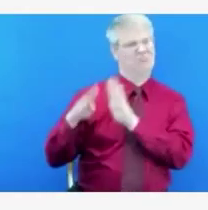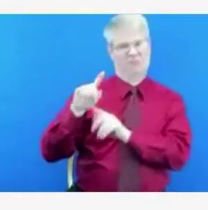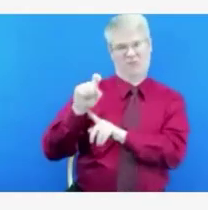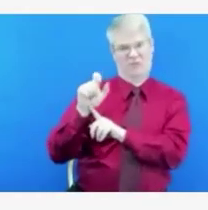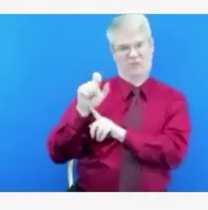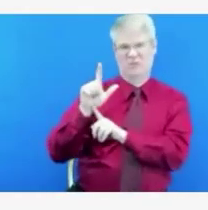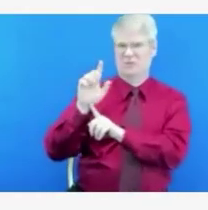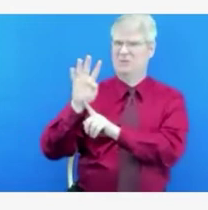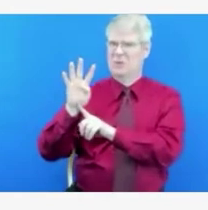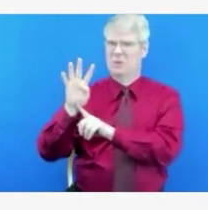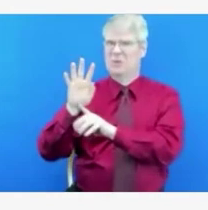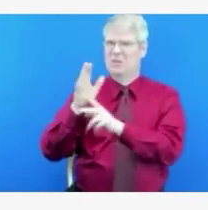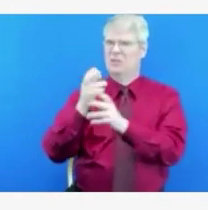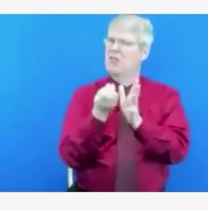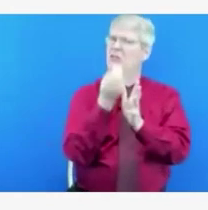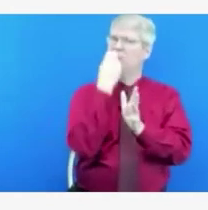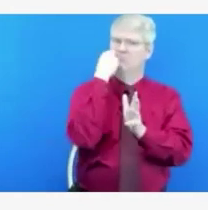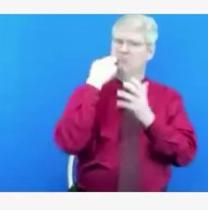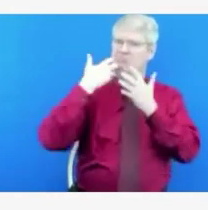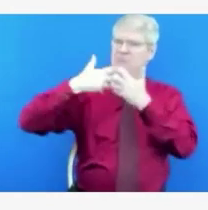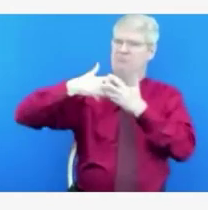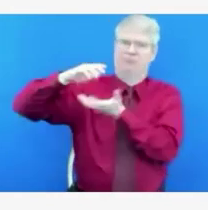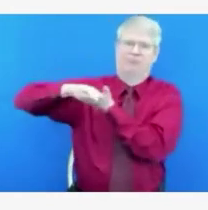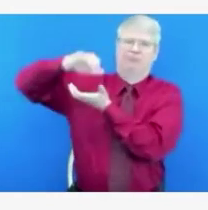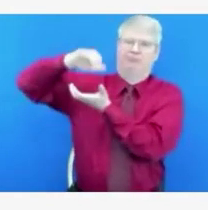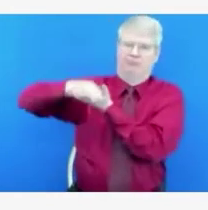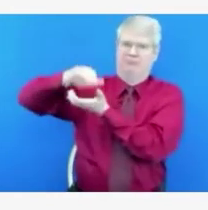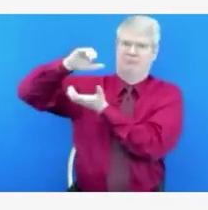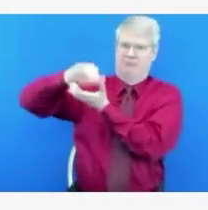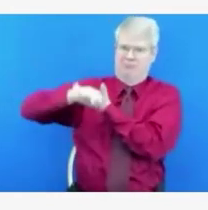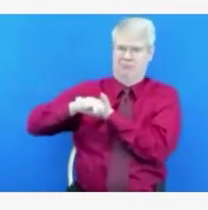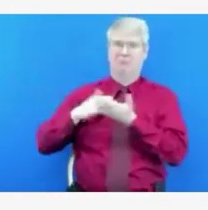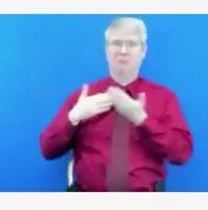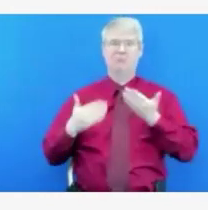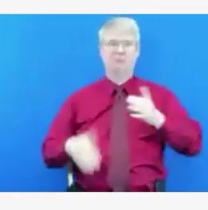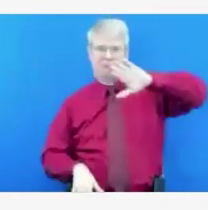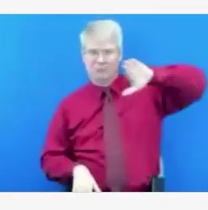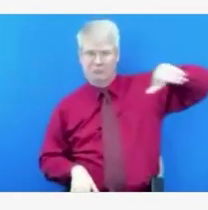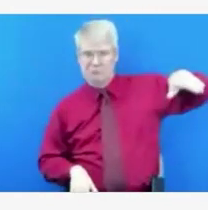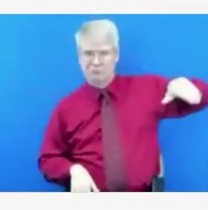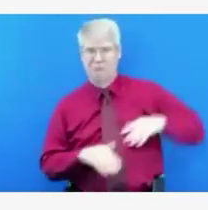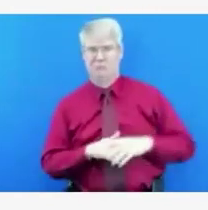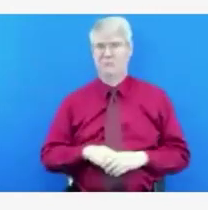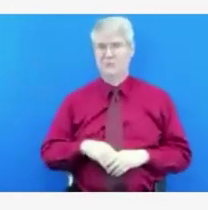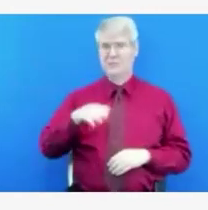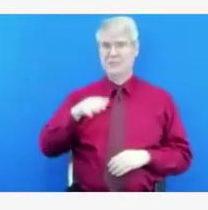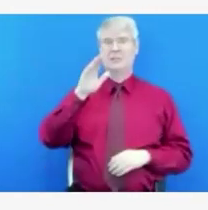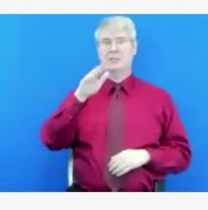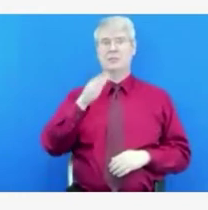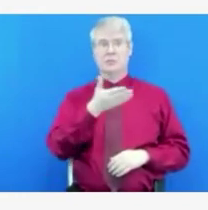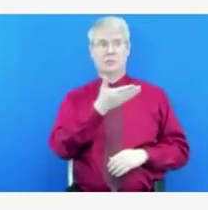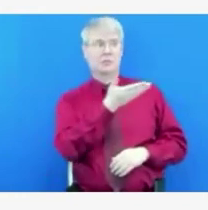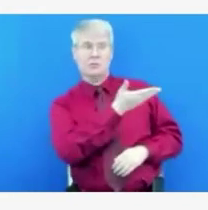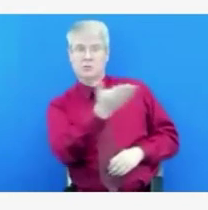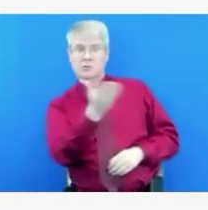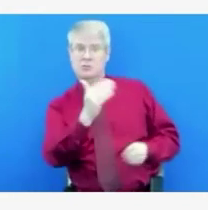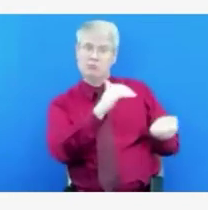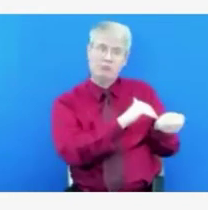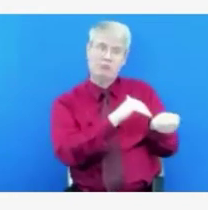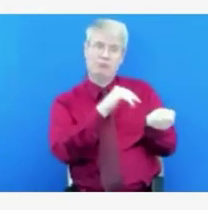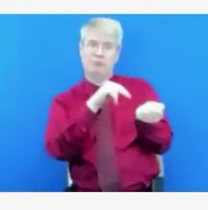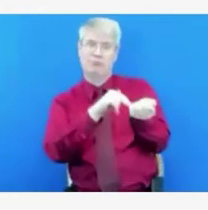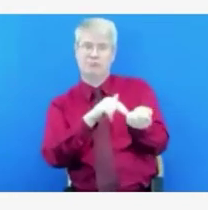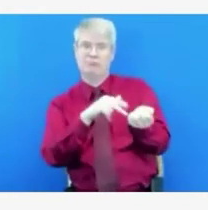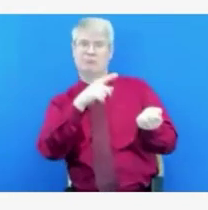Our healthcare professionals across the state continue to work very hard. Please take a moment this week to thank a healthcare